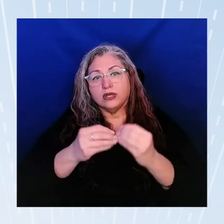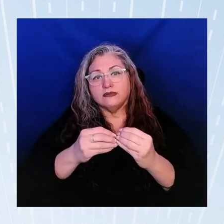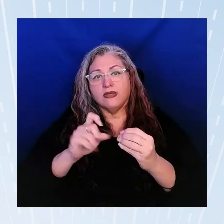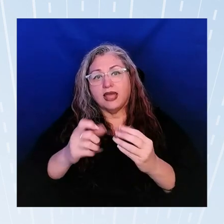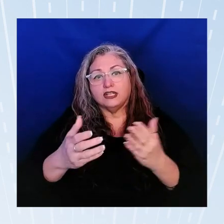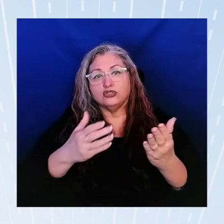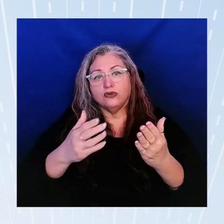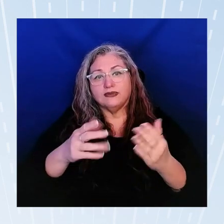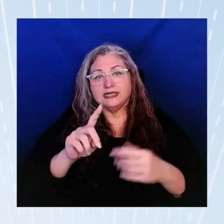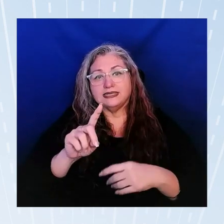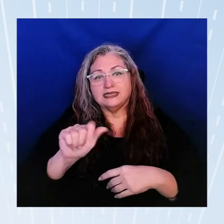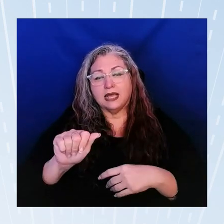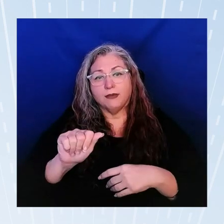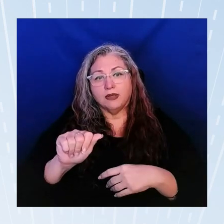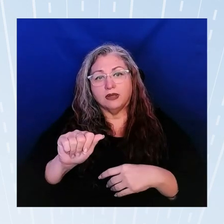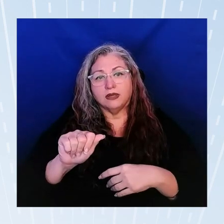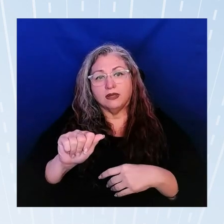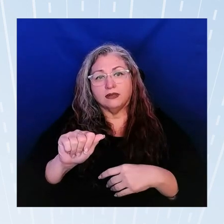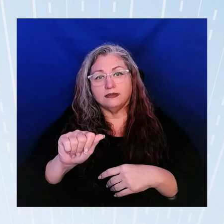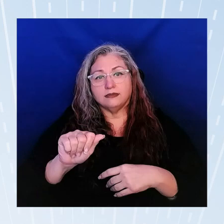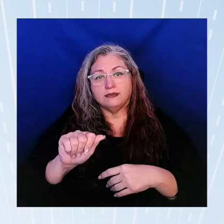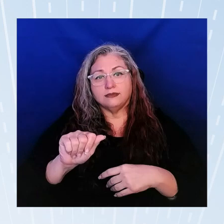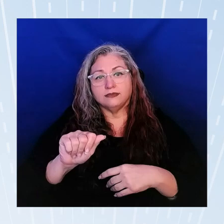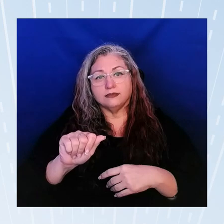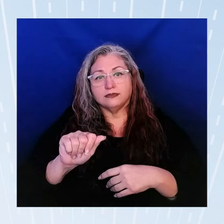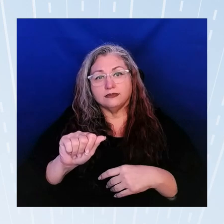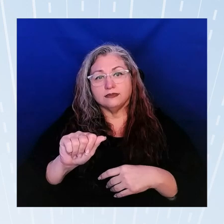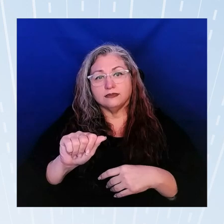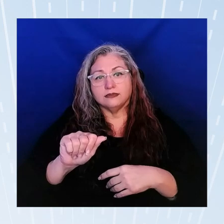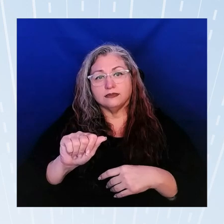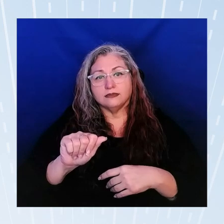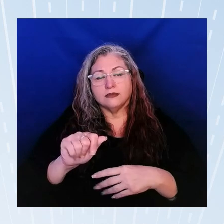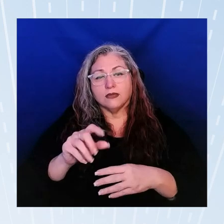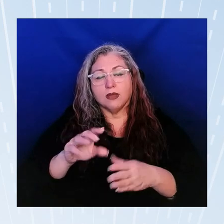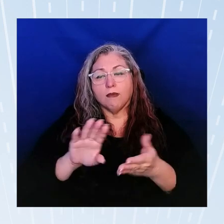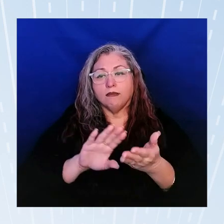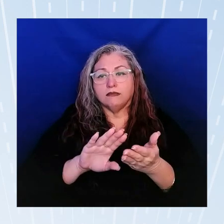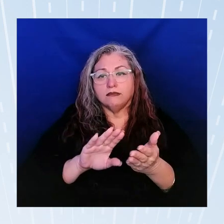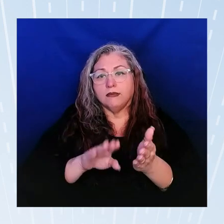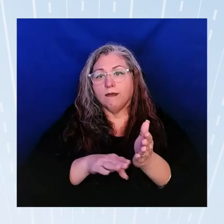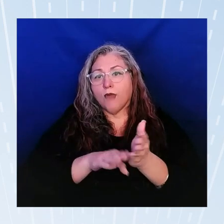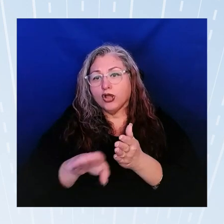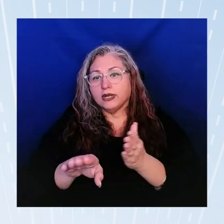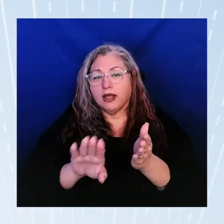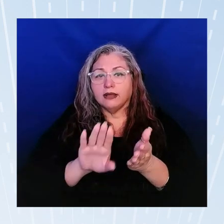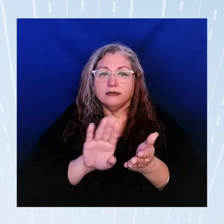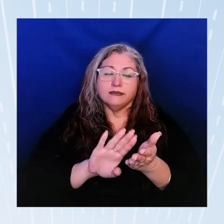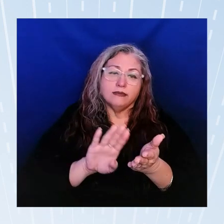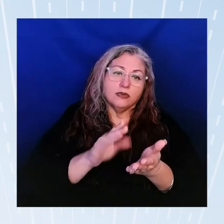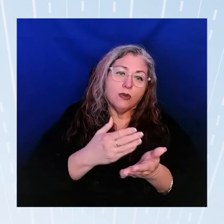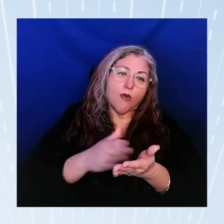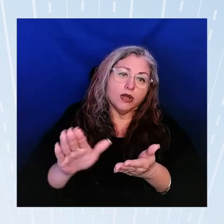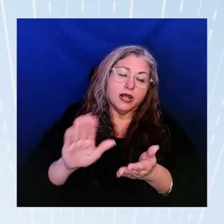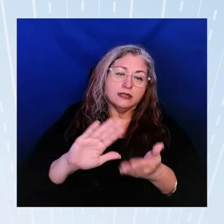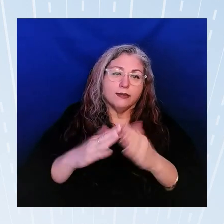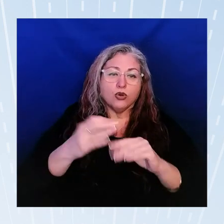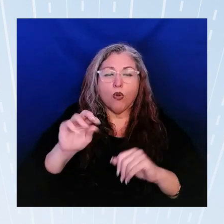serve disabled marginalized communities or other disabled